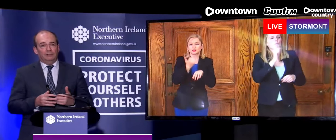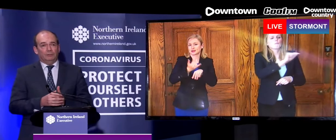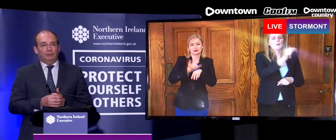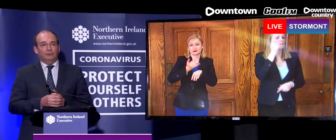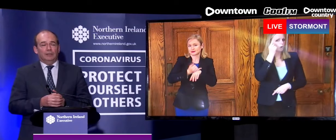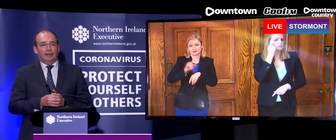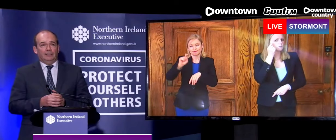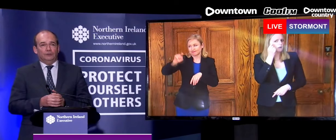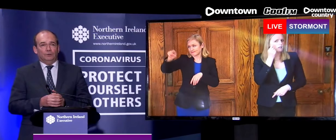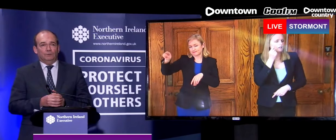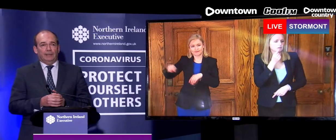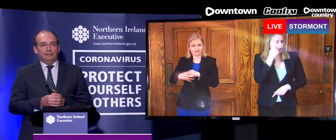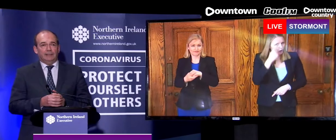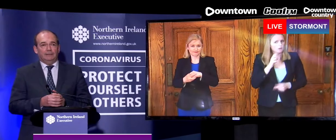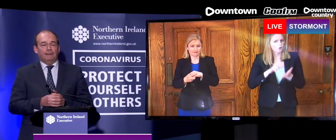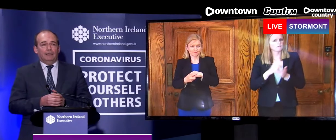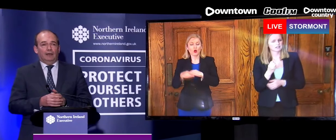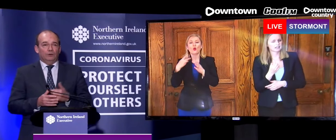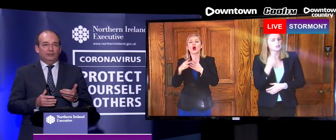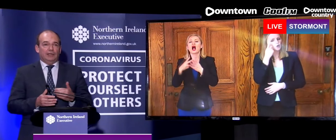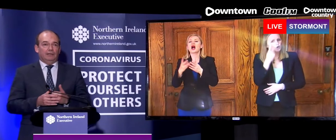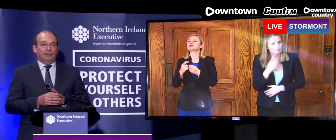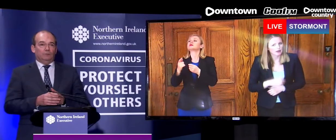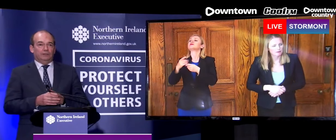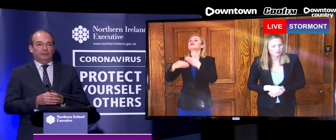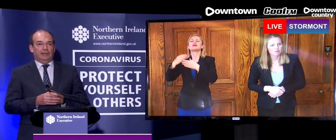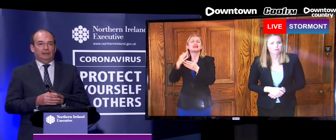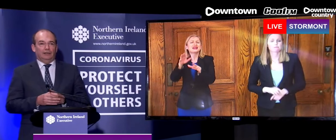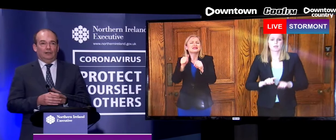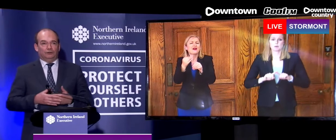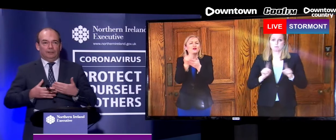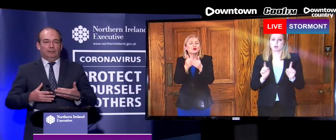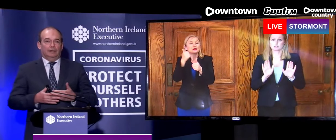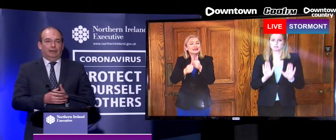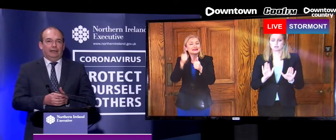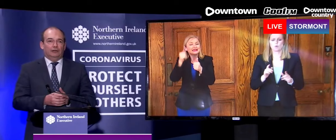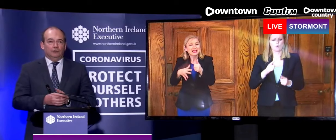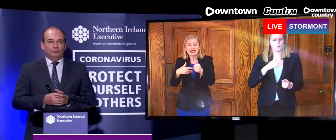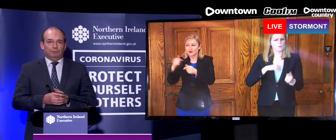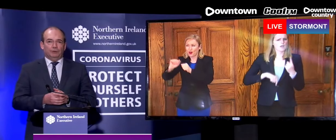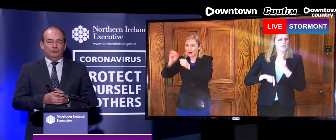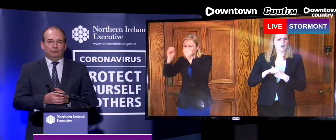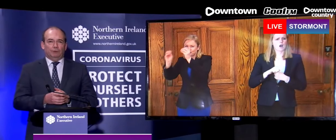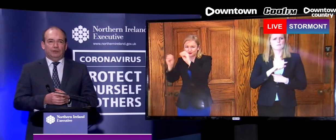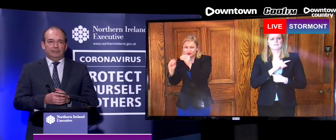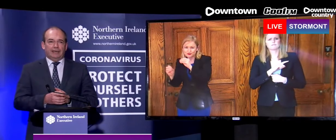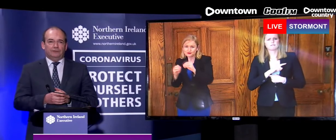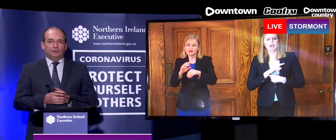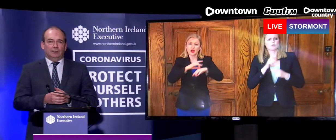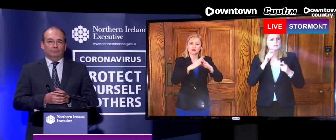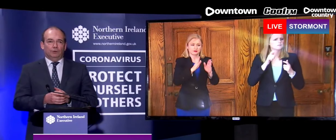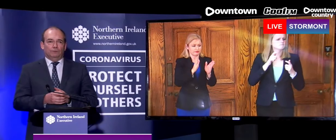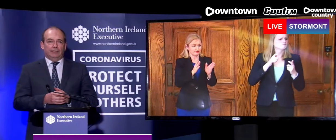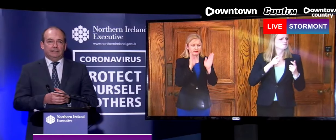may be attributed to COVID-19. I would say that we're taking an ultra inclusive approach to reporting